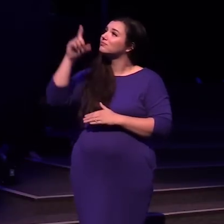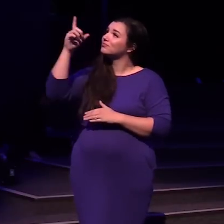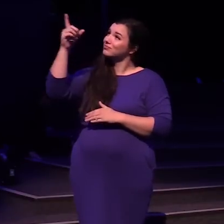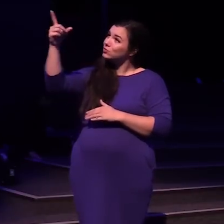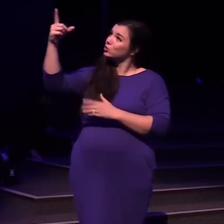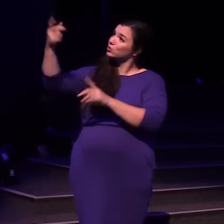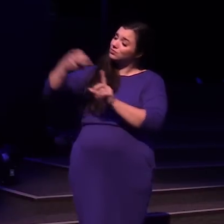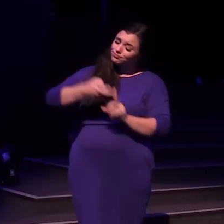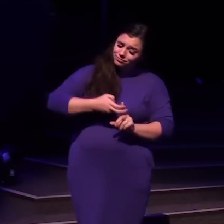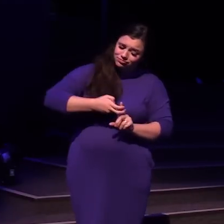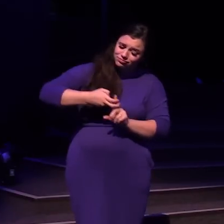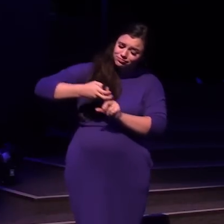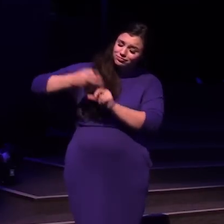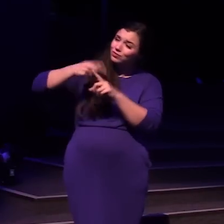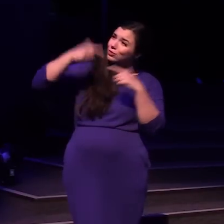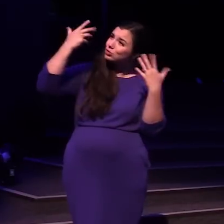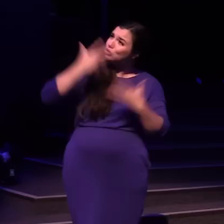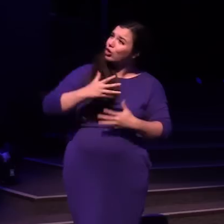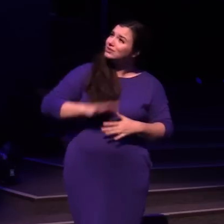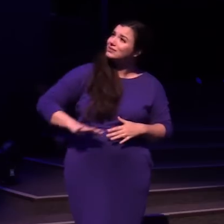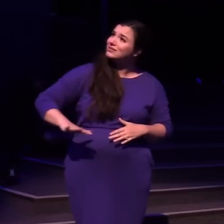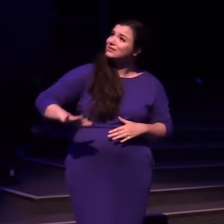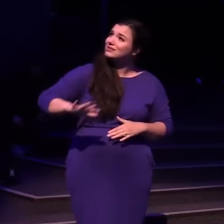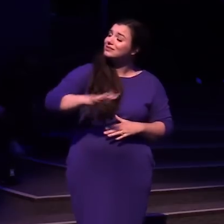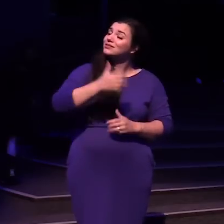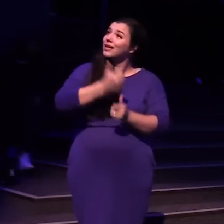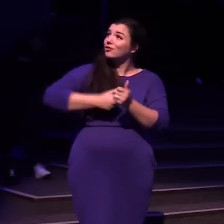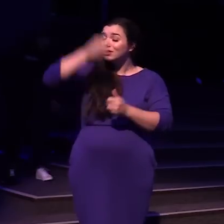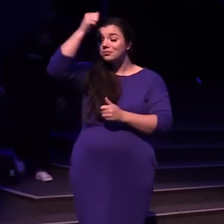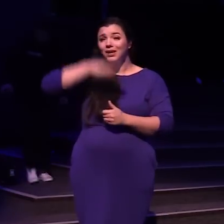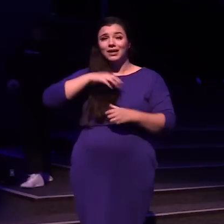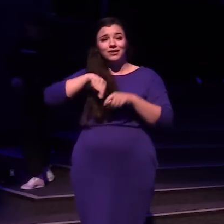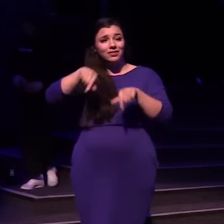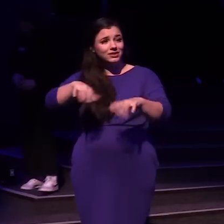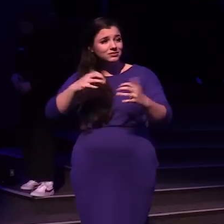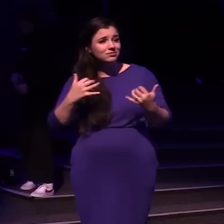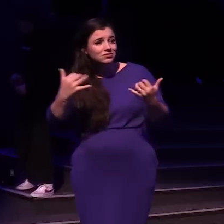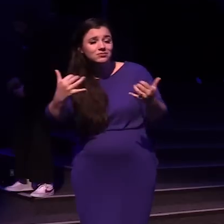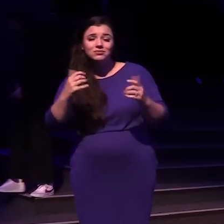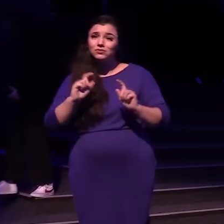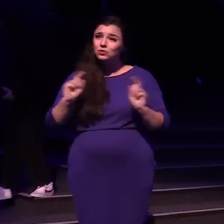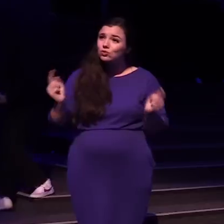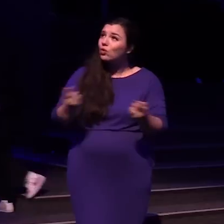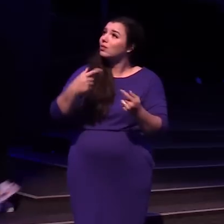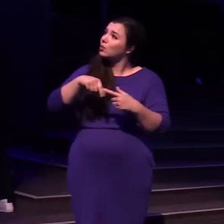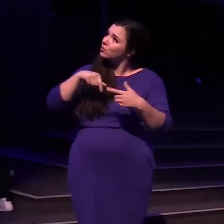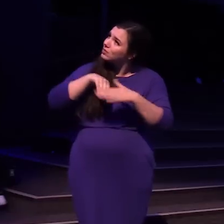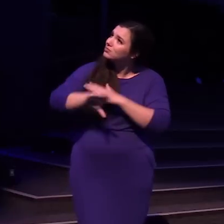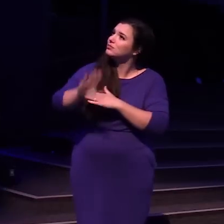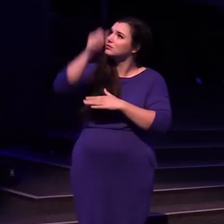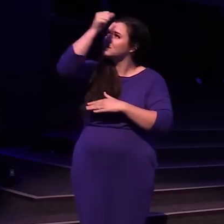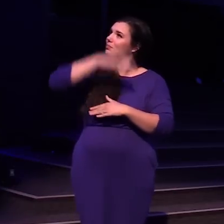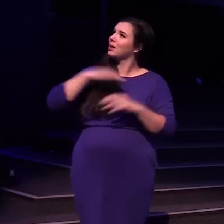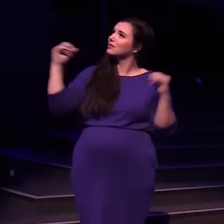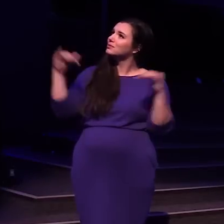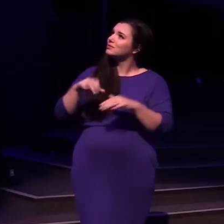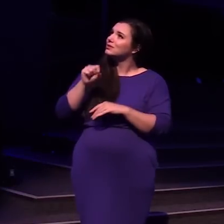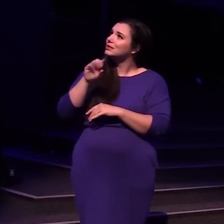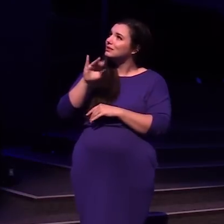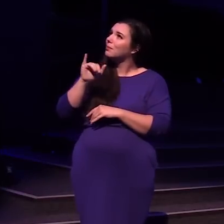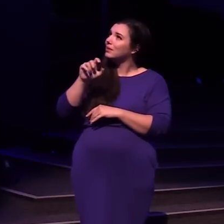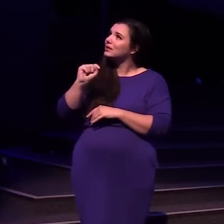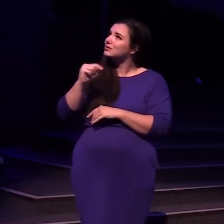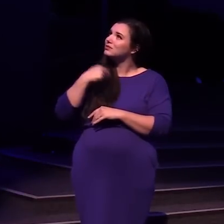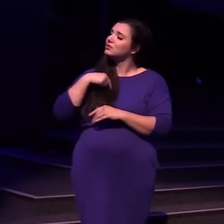us up out of darkness Each man in this circle, God As we go in to Men's Summit, Lord We